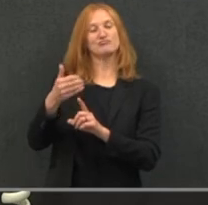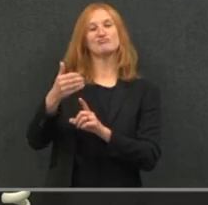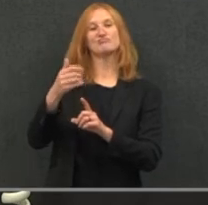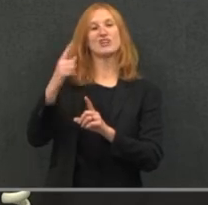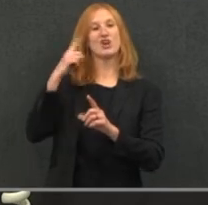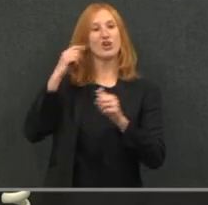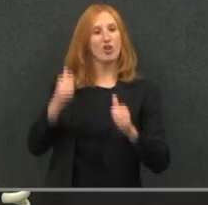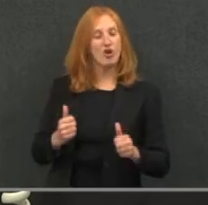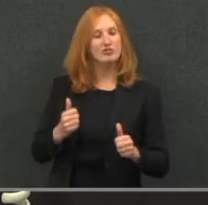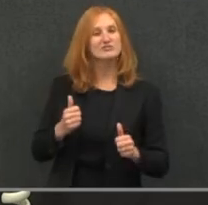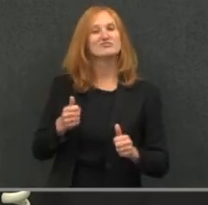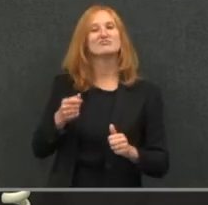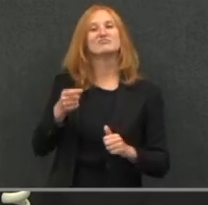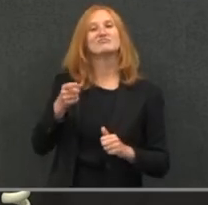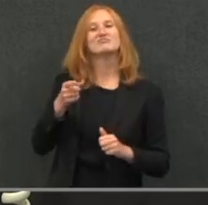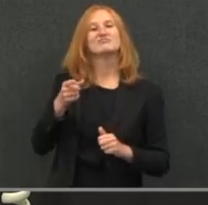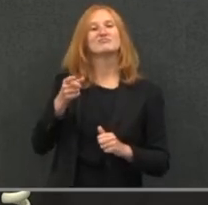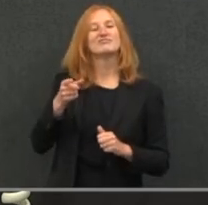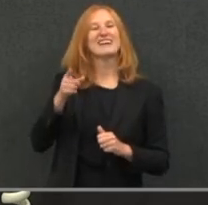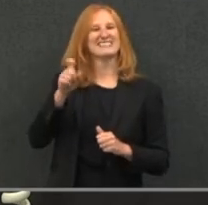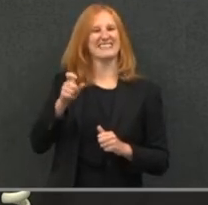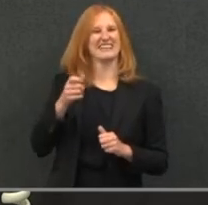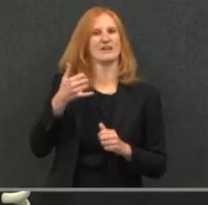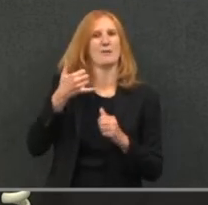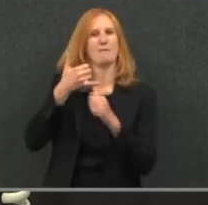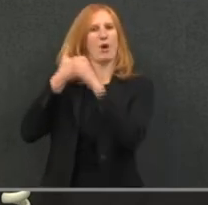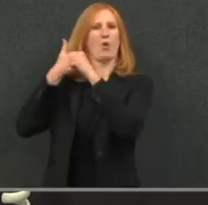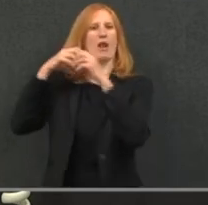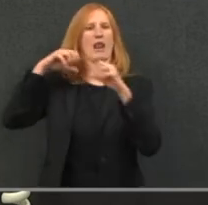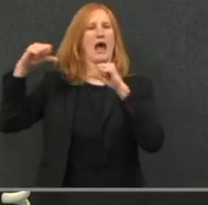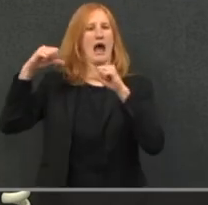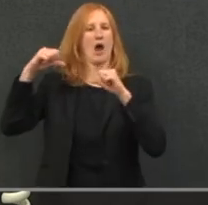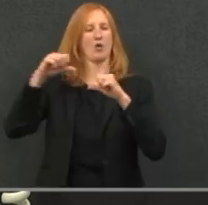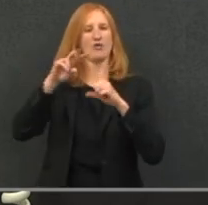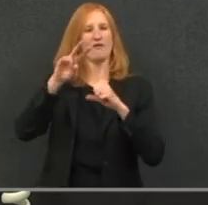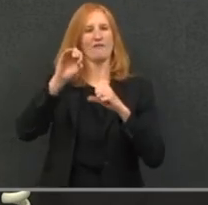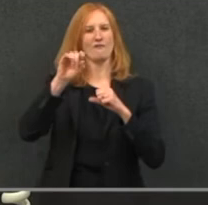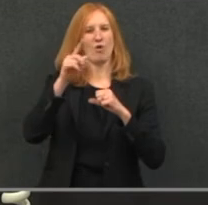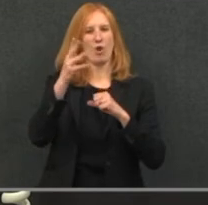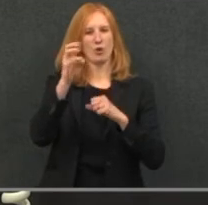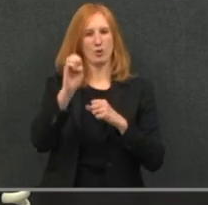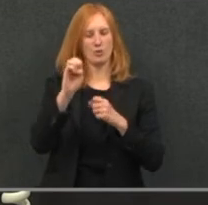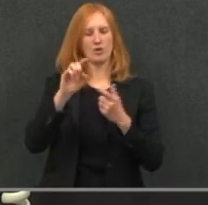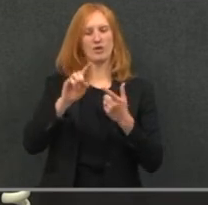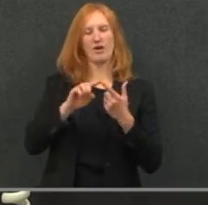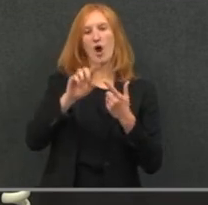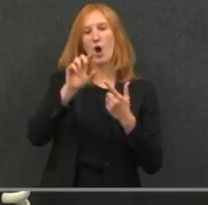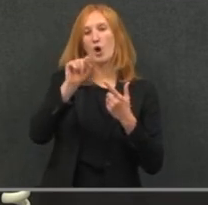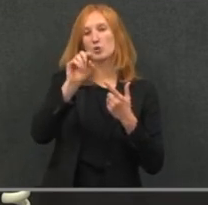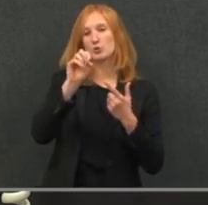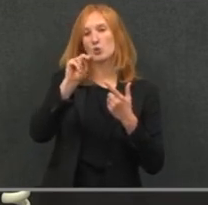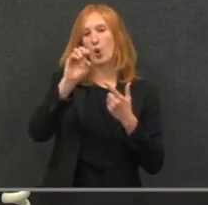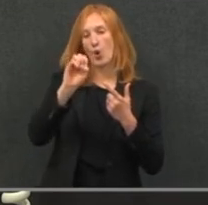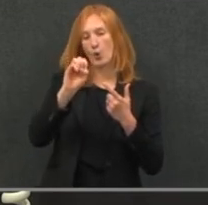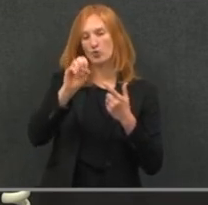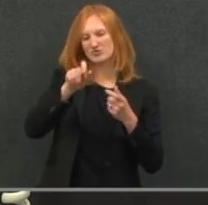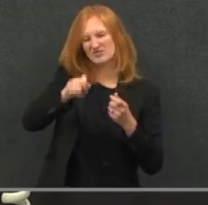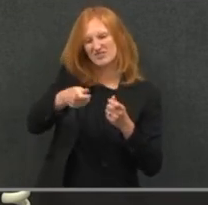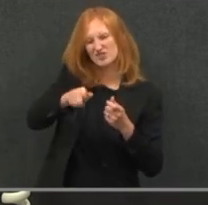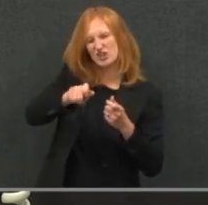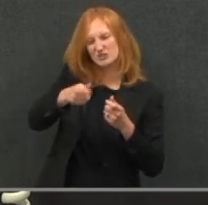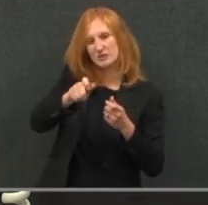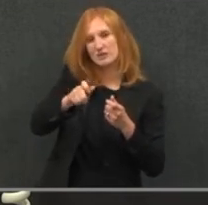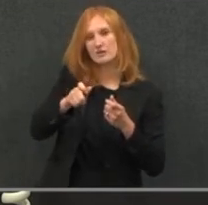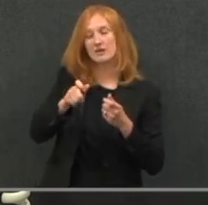a hearing loss needing the amplified volume tone adjustment for the sake of clarity because sometimes just making it